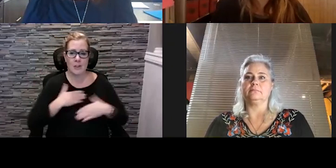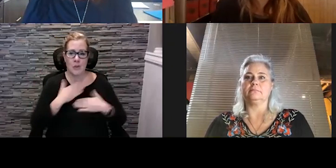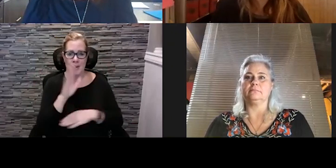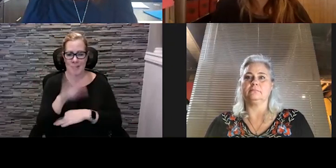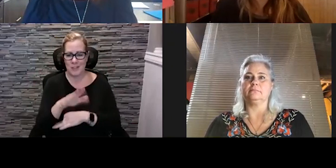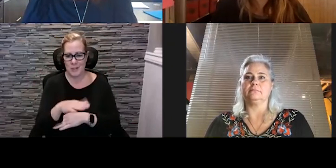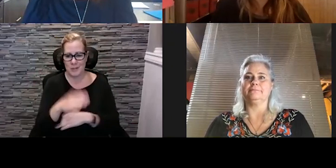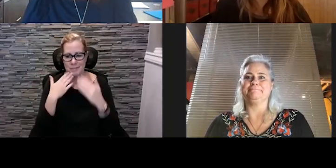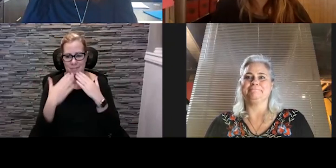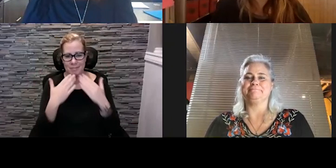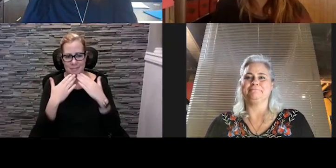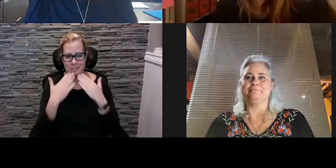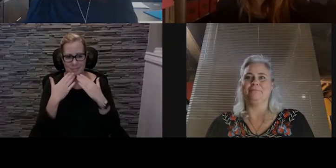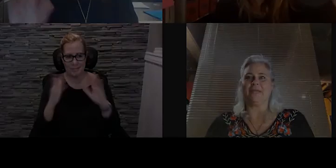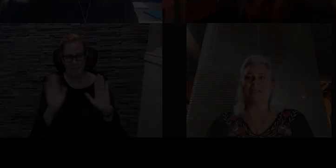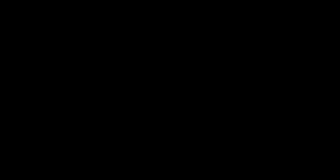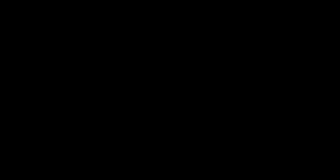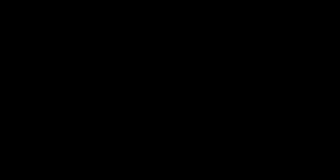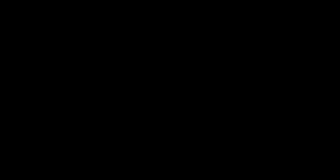thanks so much everybody bye for now